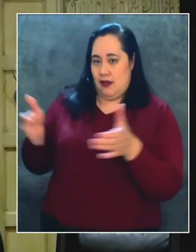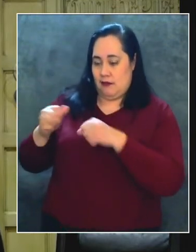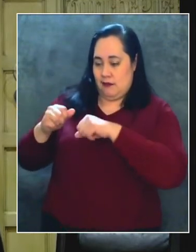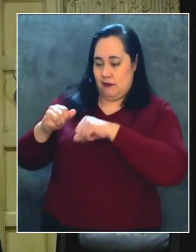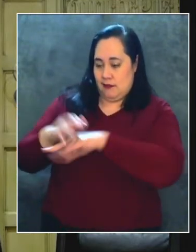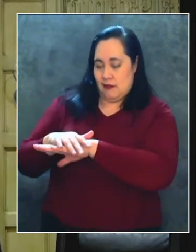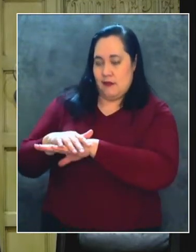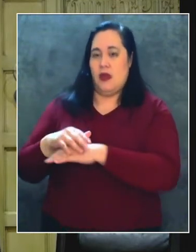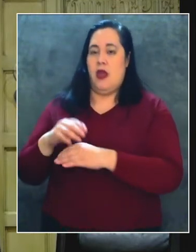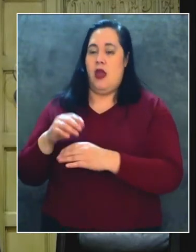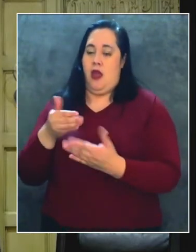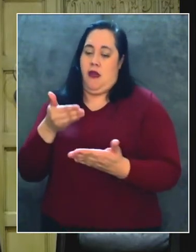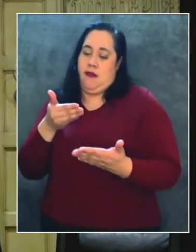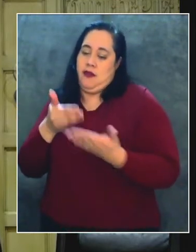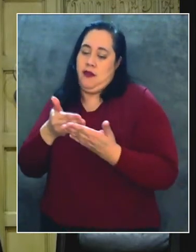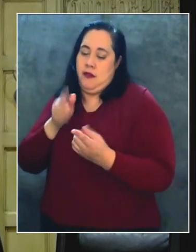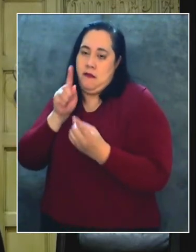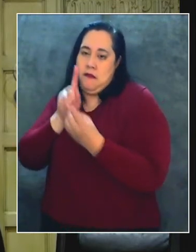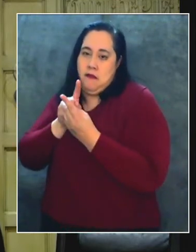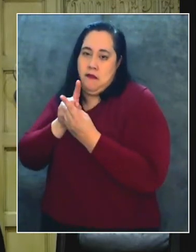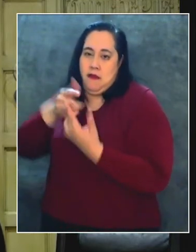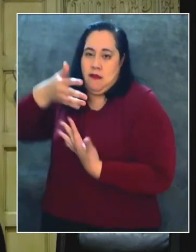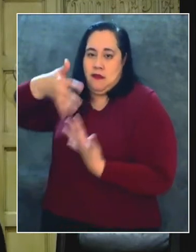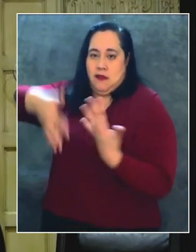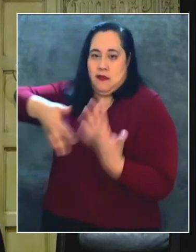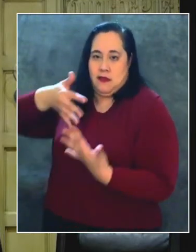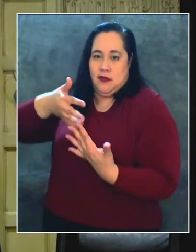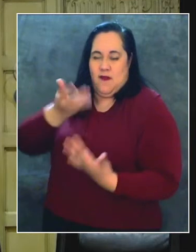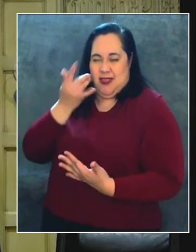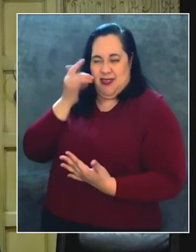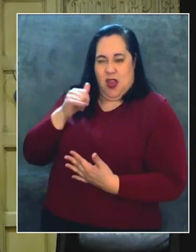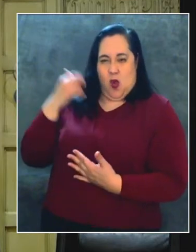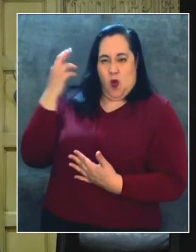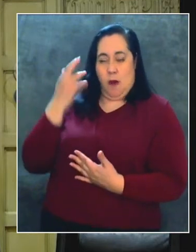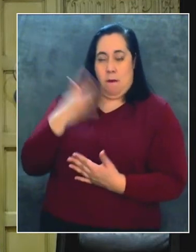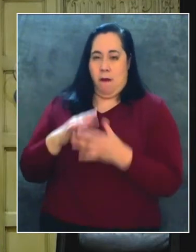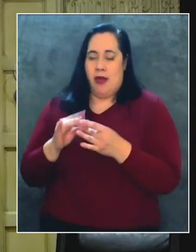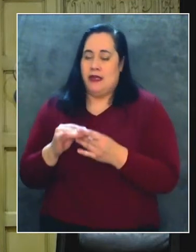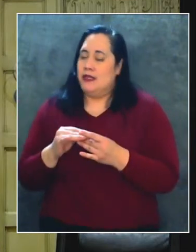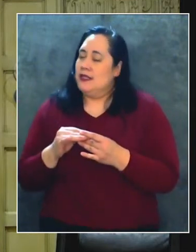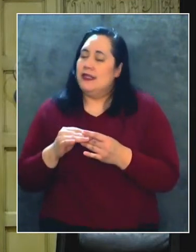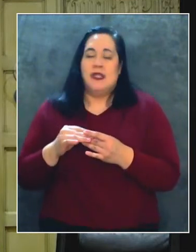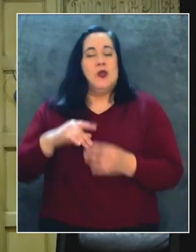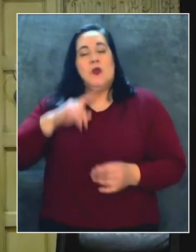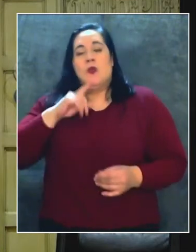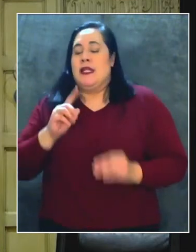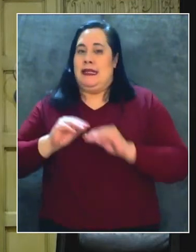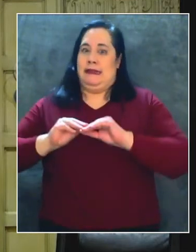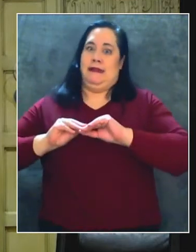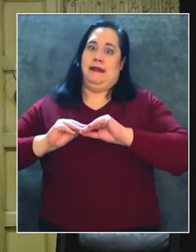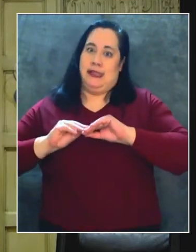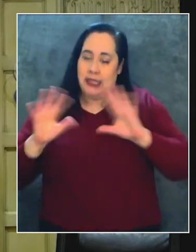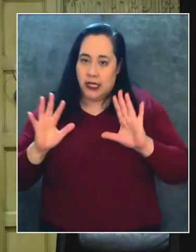It's simple. That's why my message can't be clearer.